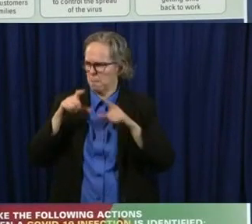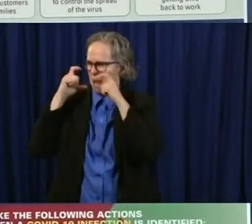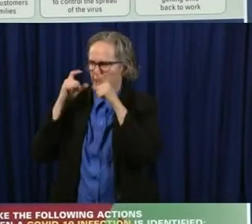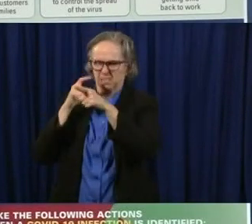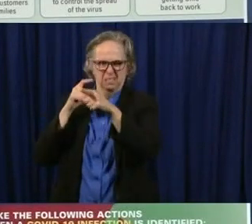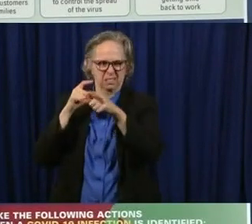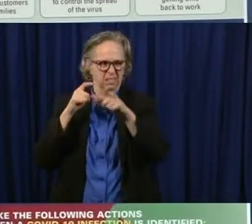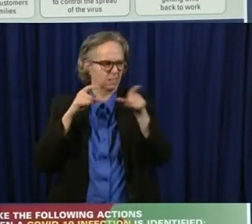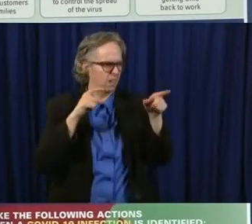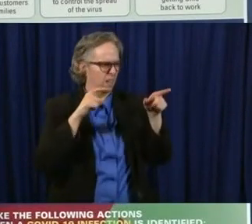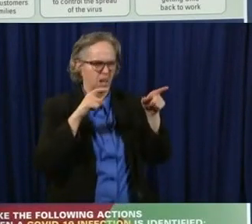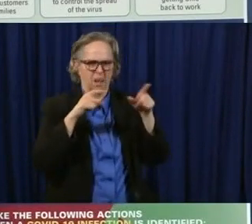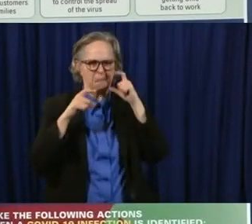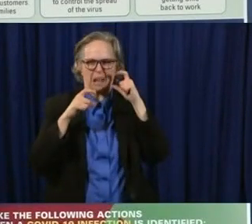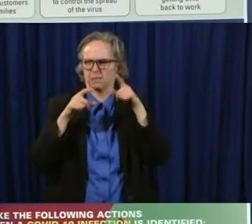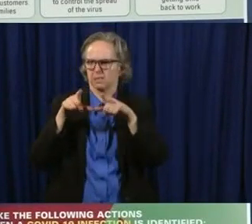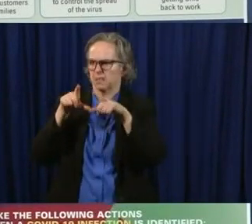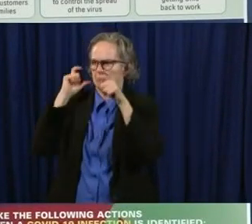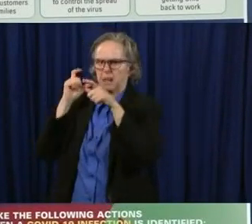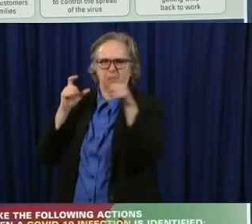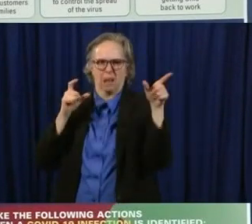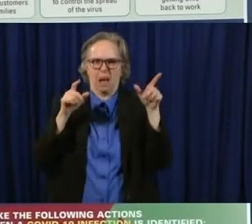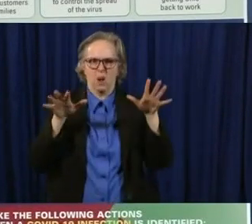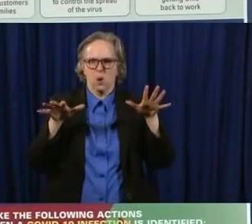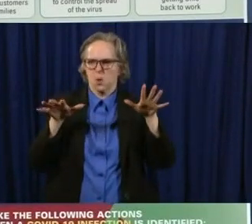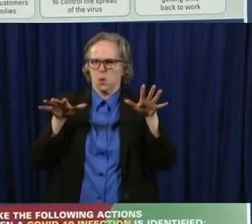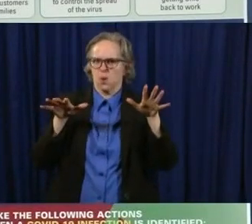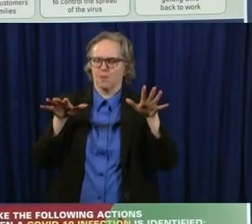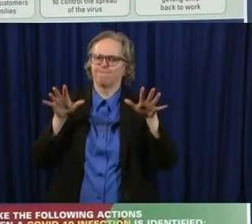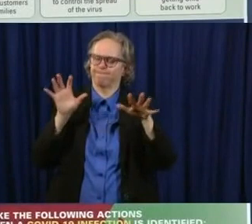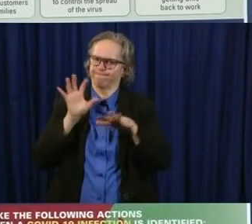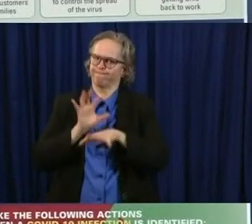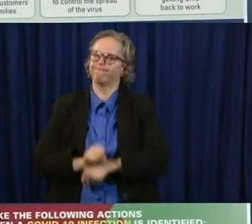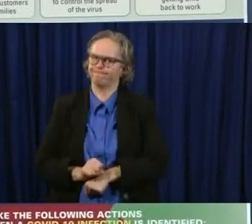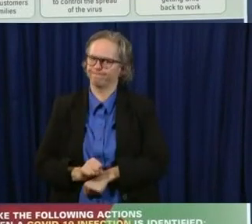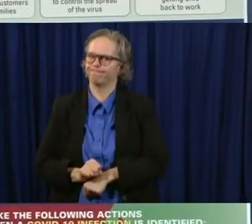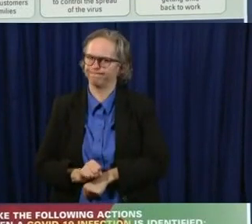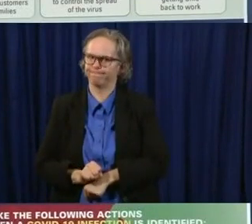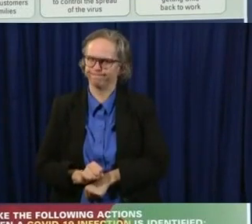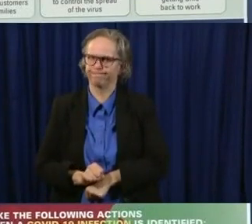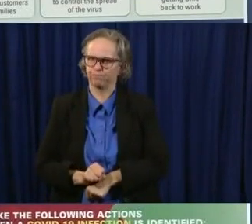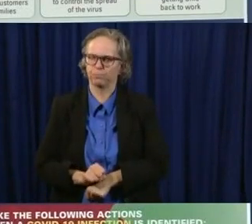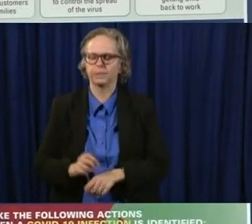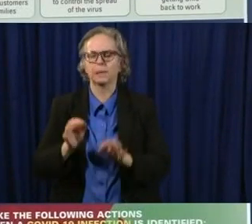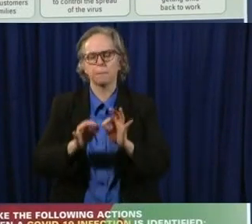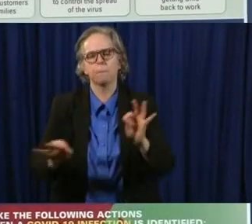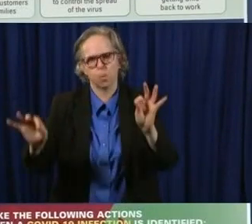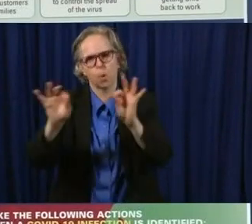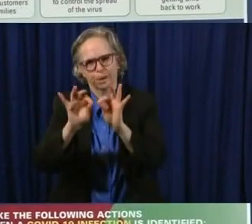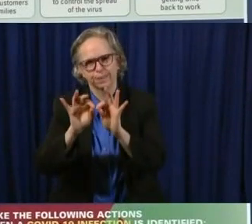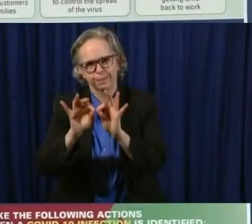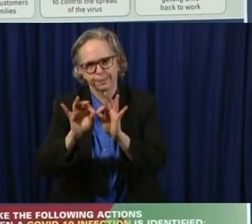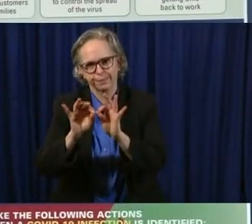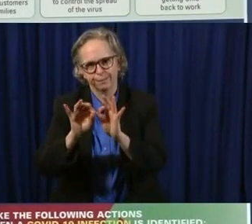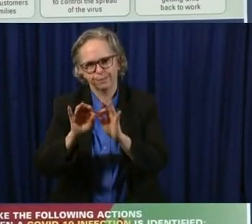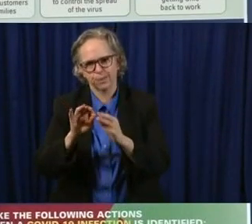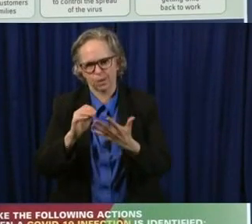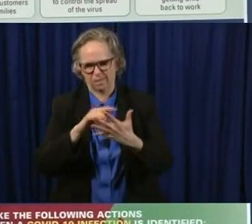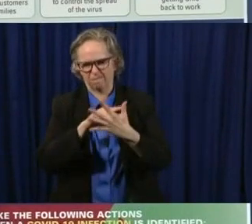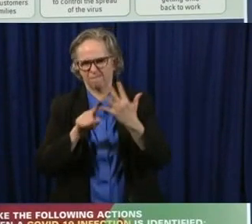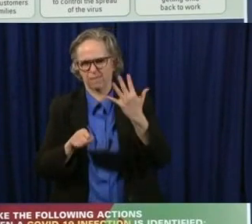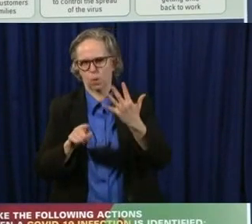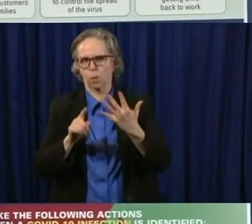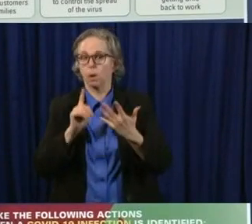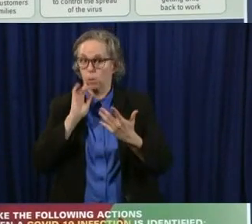uh, but all these requirements, of course, will be, uh, in place for companies